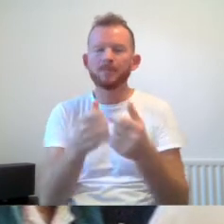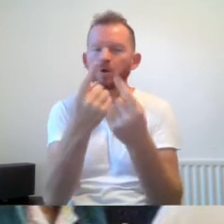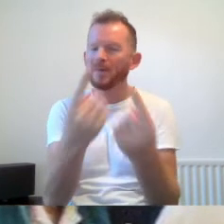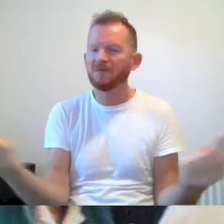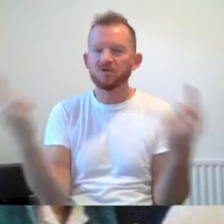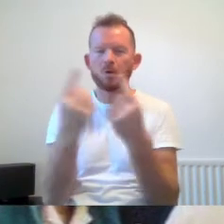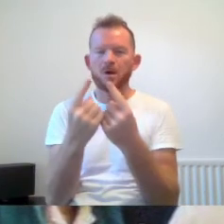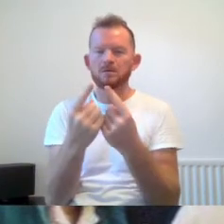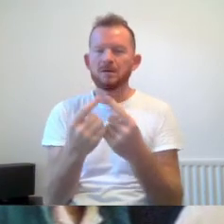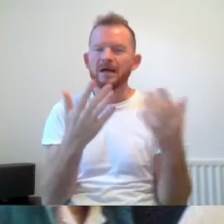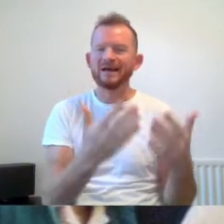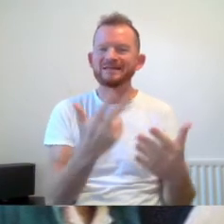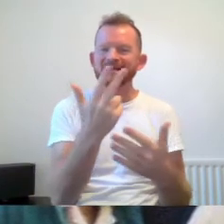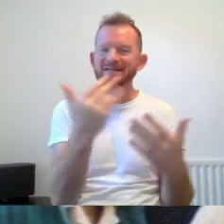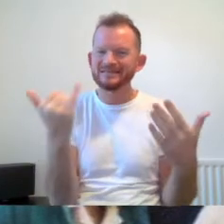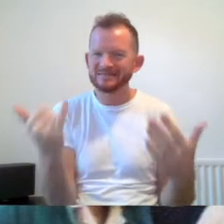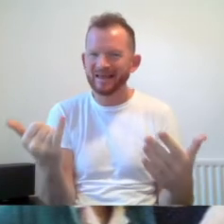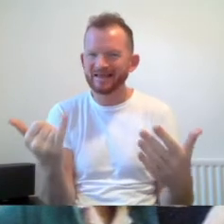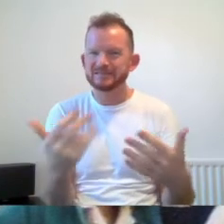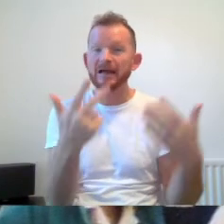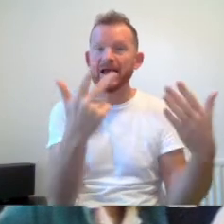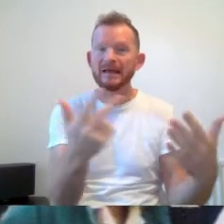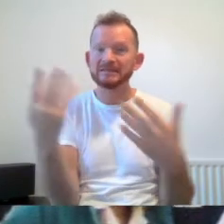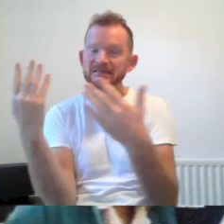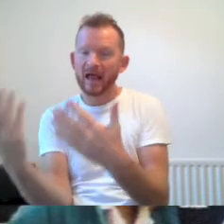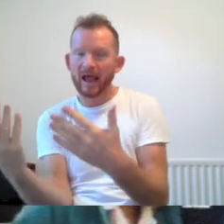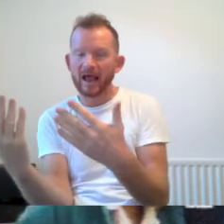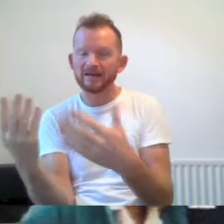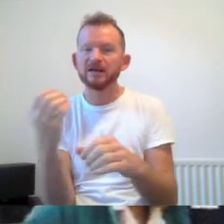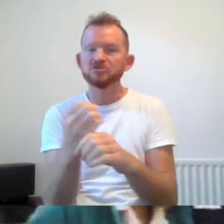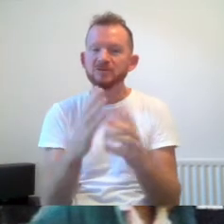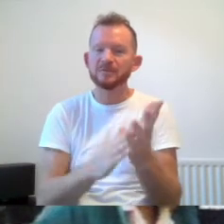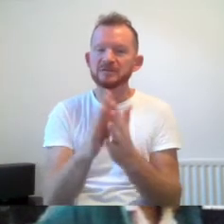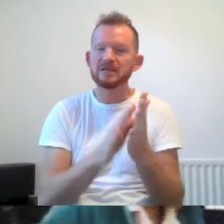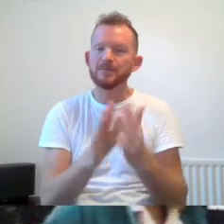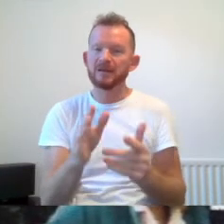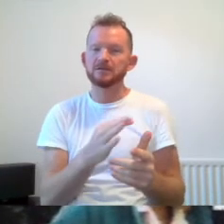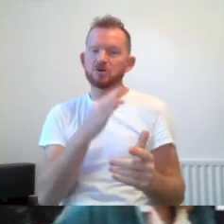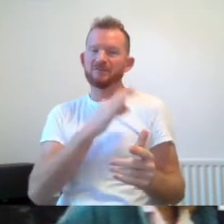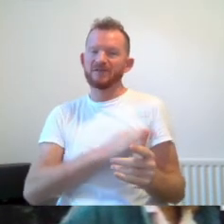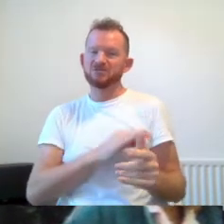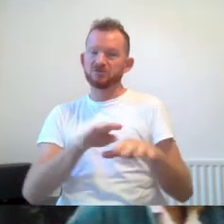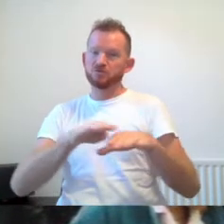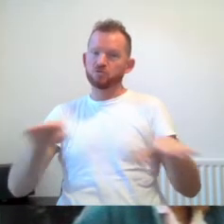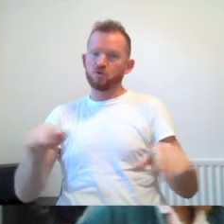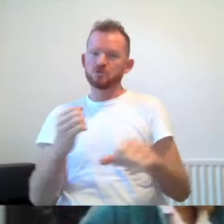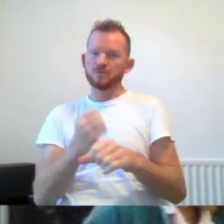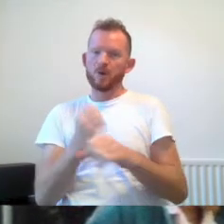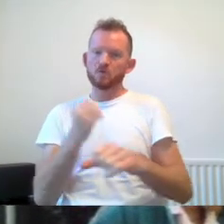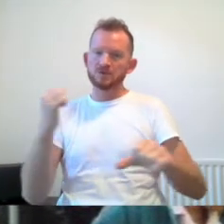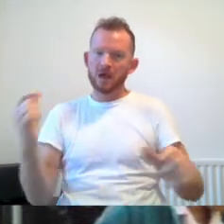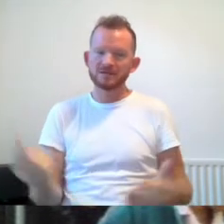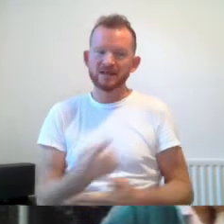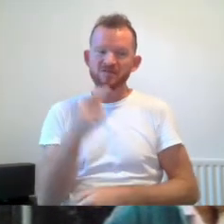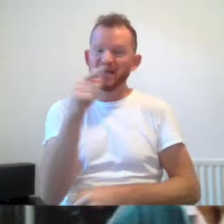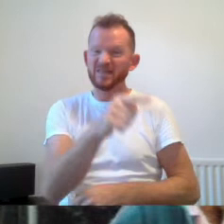1989 GMCDP took advantage of being offered a stall to promote ourselves. This is a picture of Ian